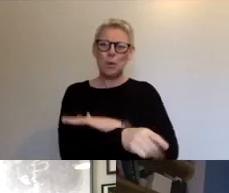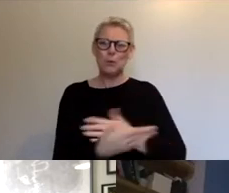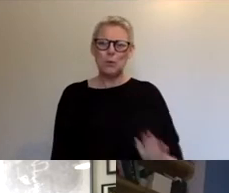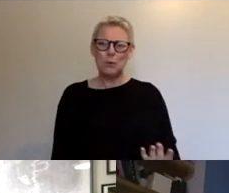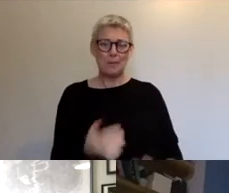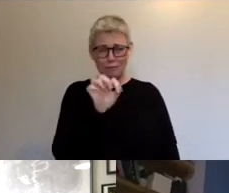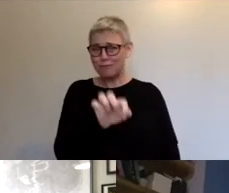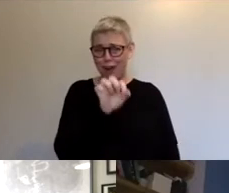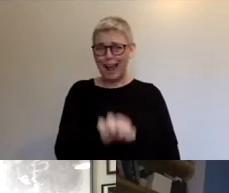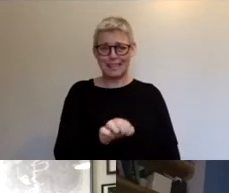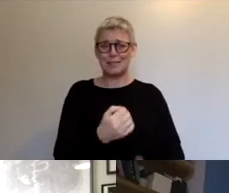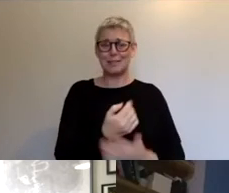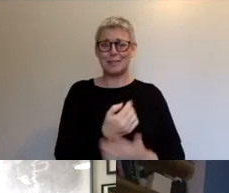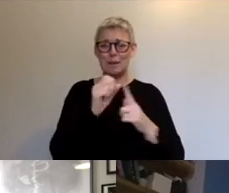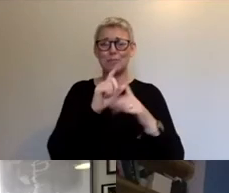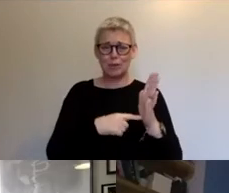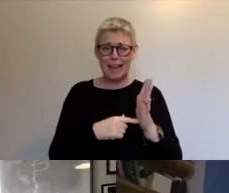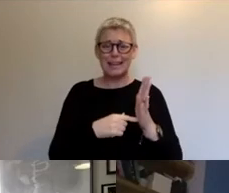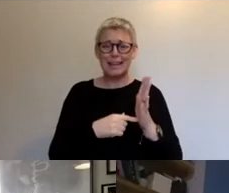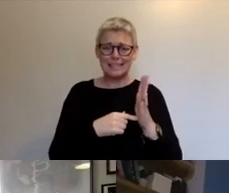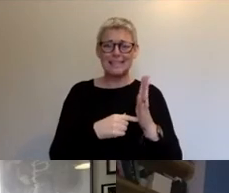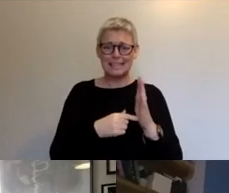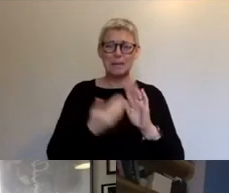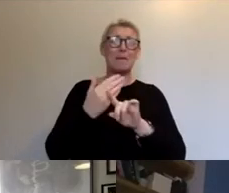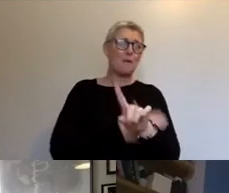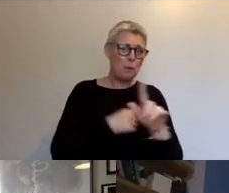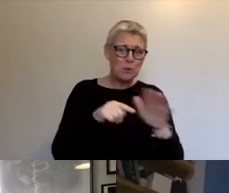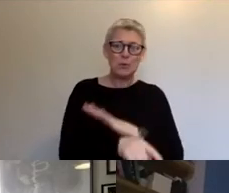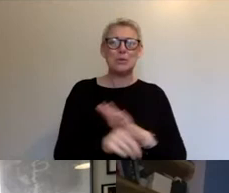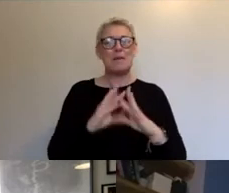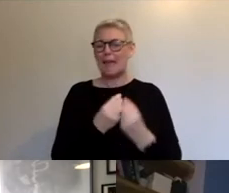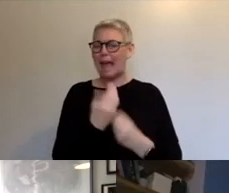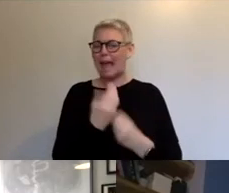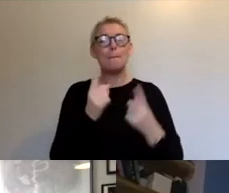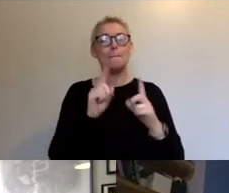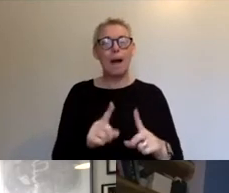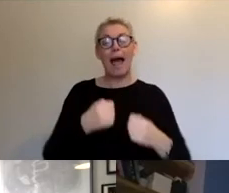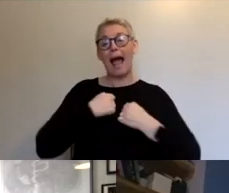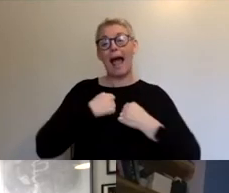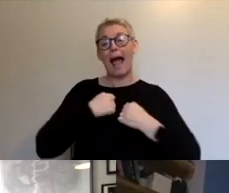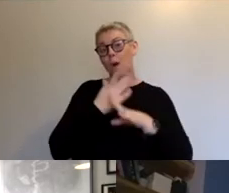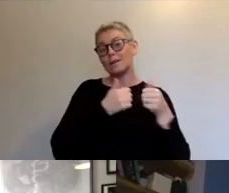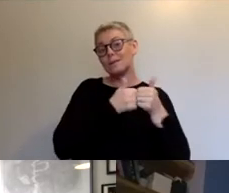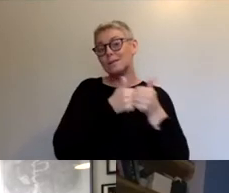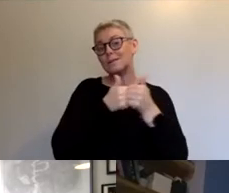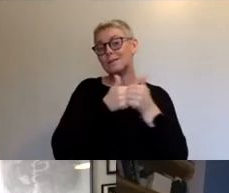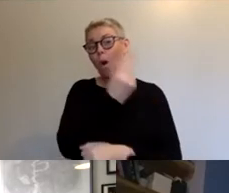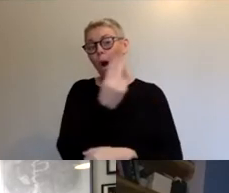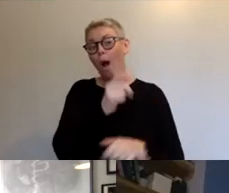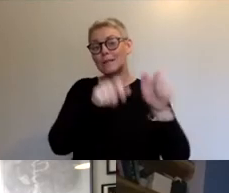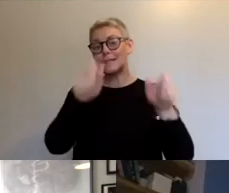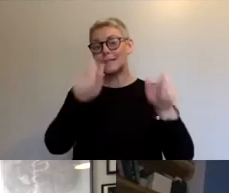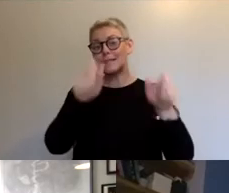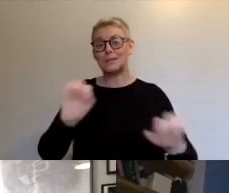which put video on the Internet. But a lot of the work we do is supporting artists to to create work. And a lot of that work